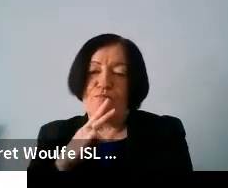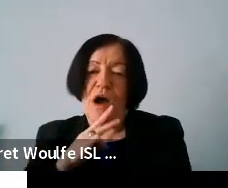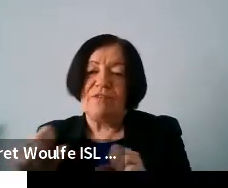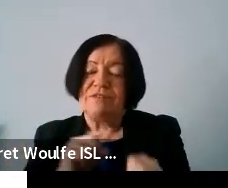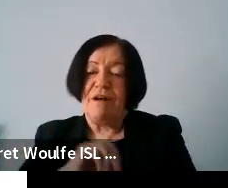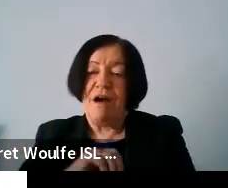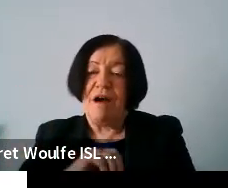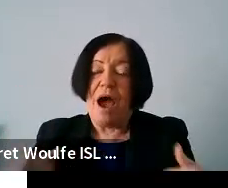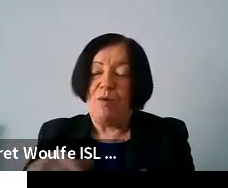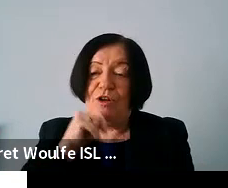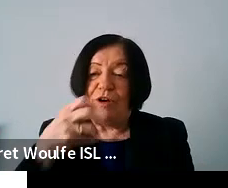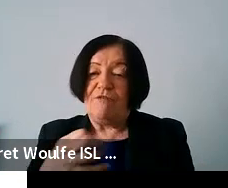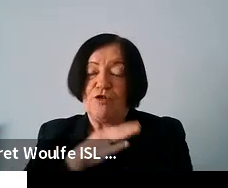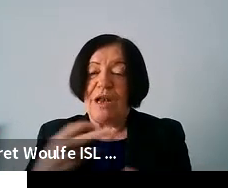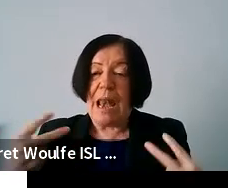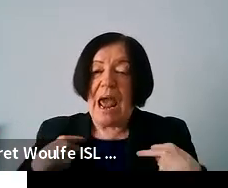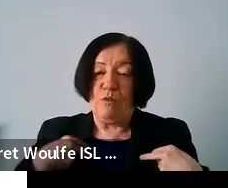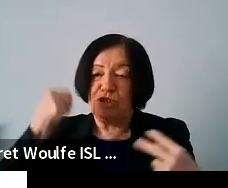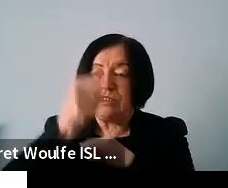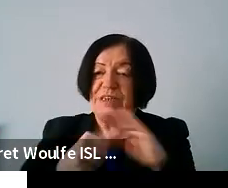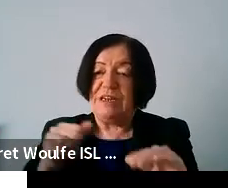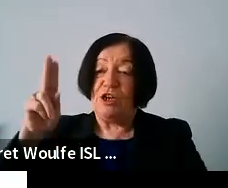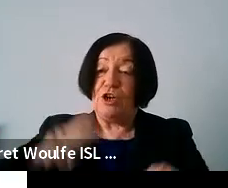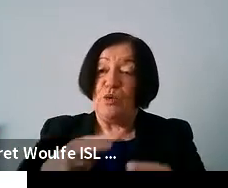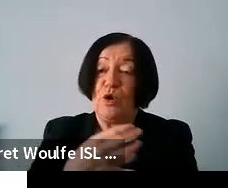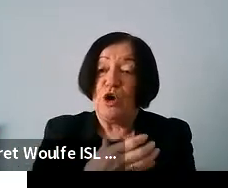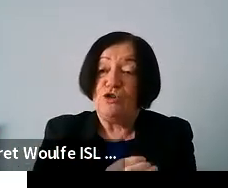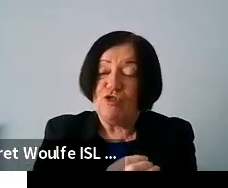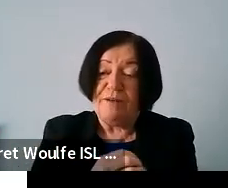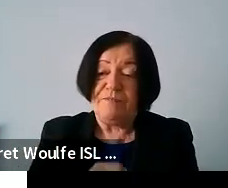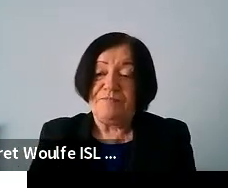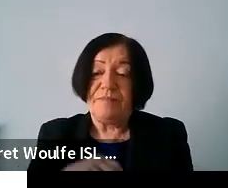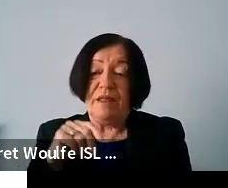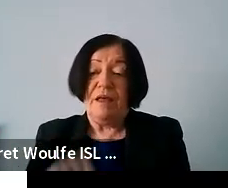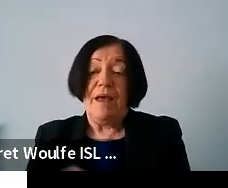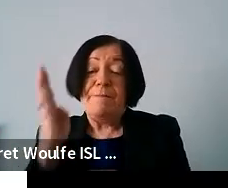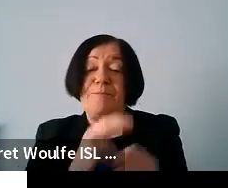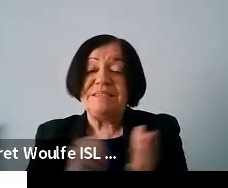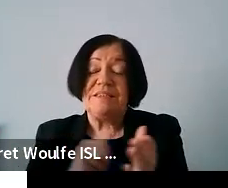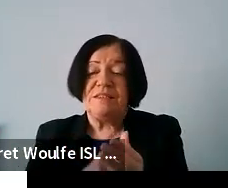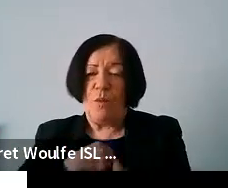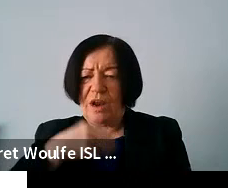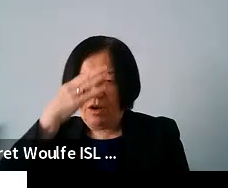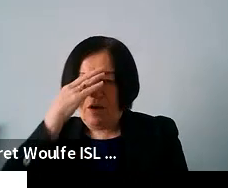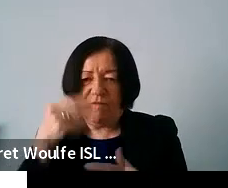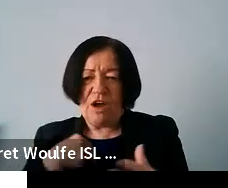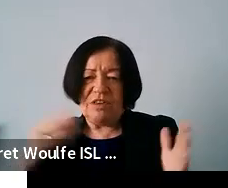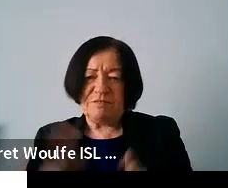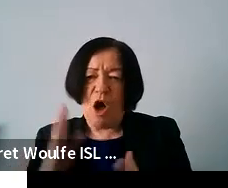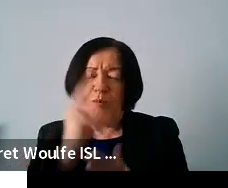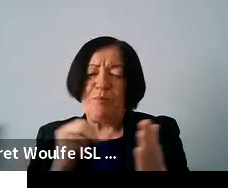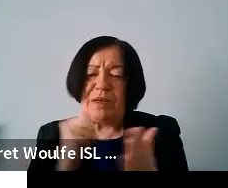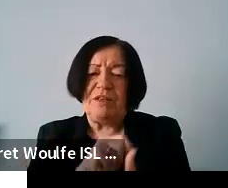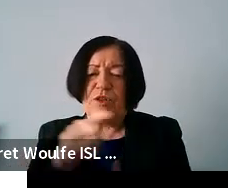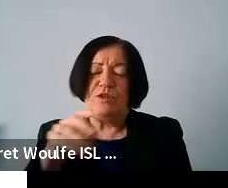online when you don't have good language skills in your new country in terms of businesses we know they're very small businesses and